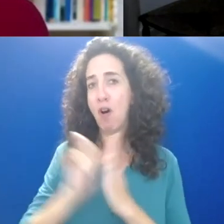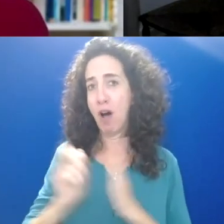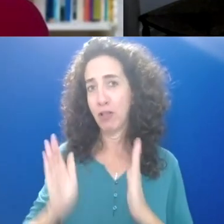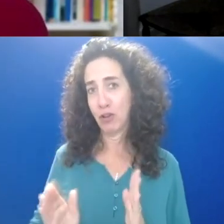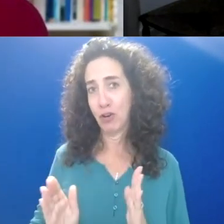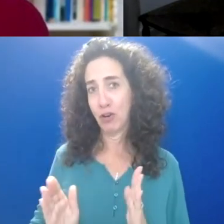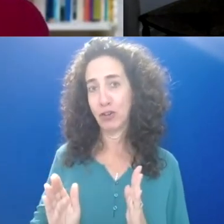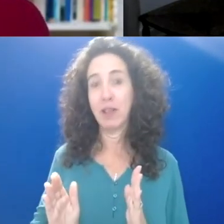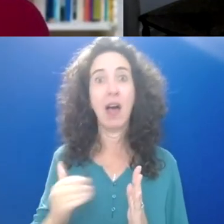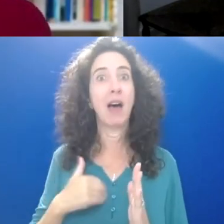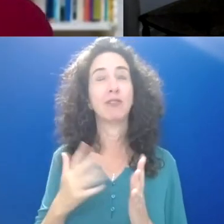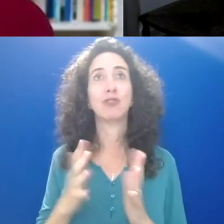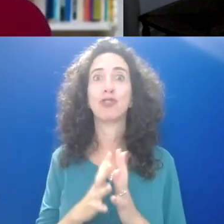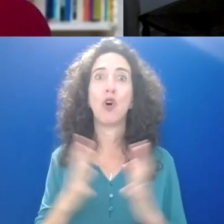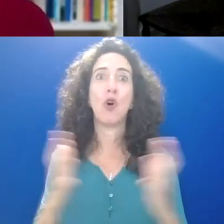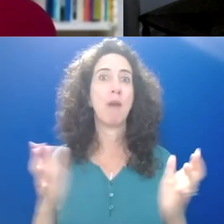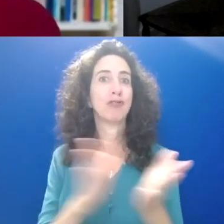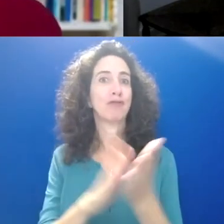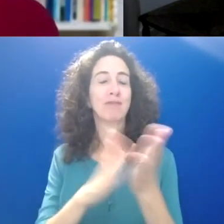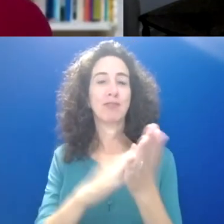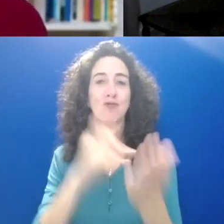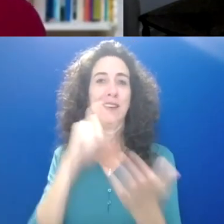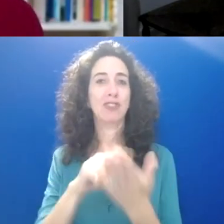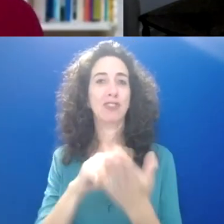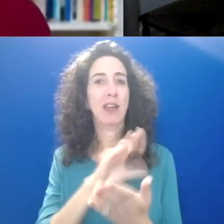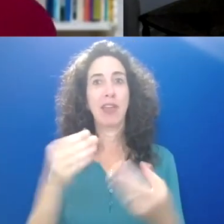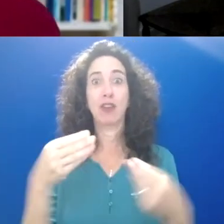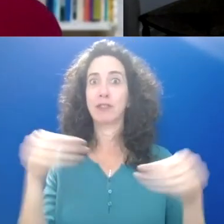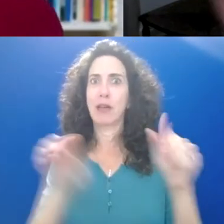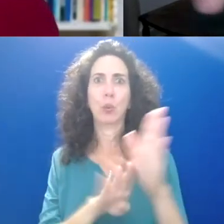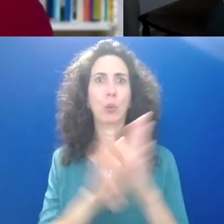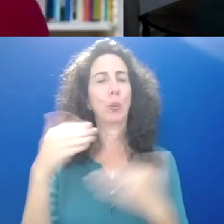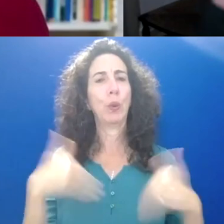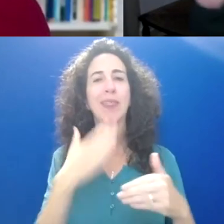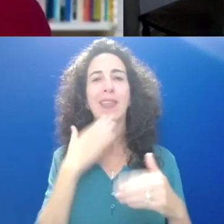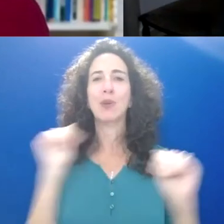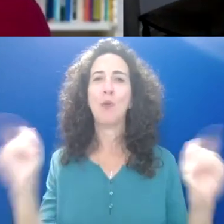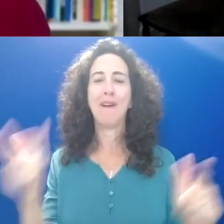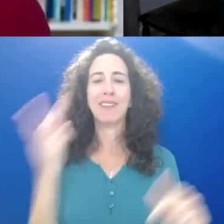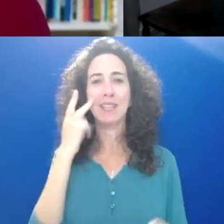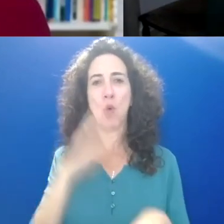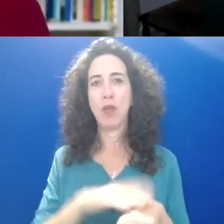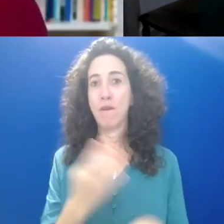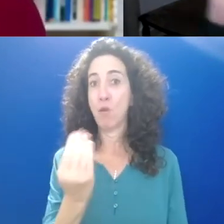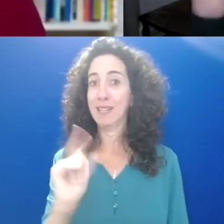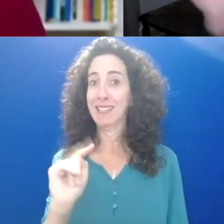recognition at this time of year and wonderful sales. So thank you all. See you on the 14th. Bye.